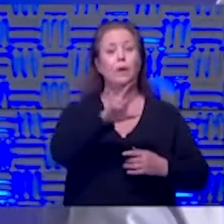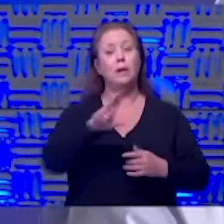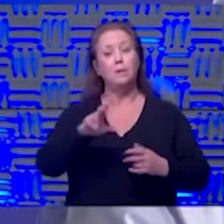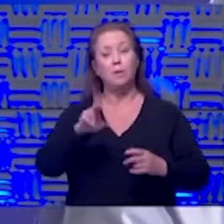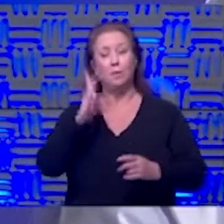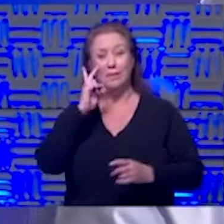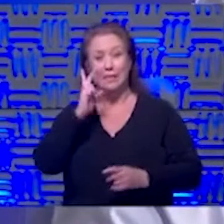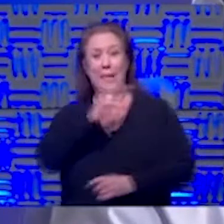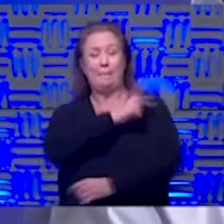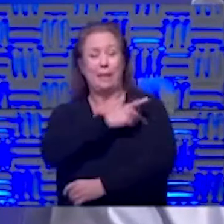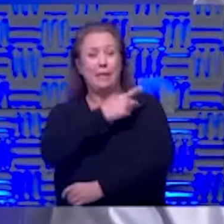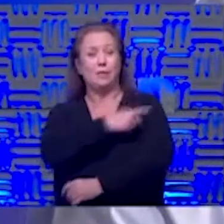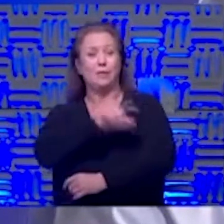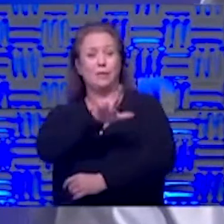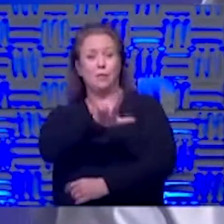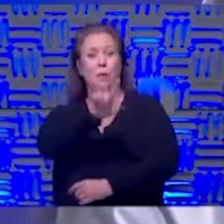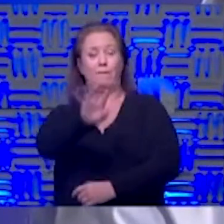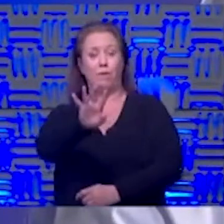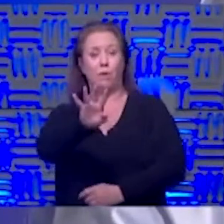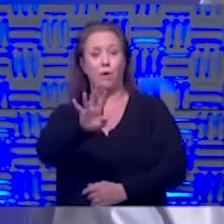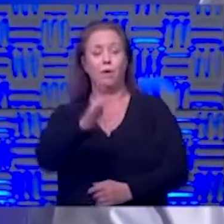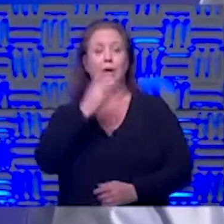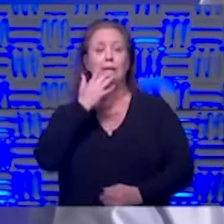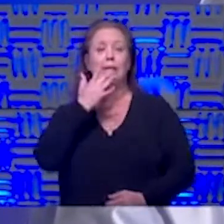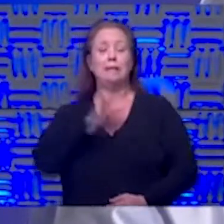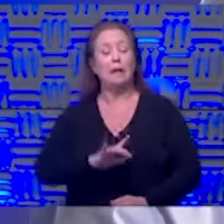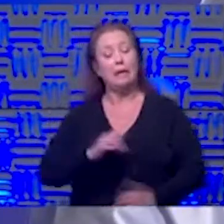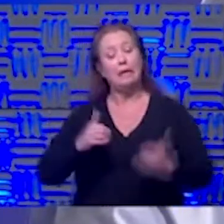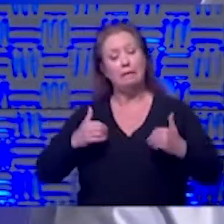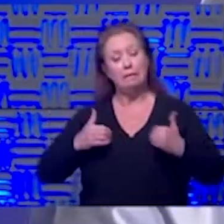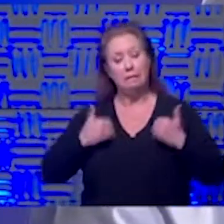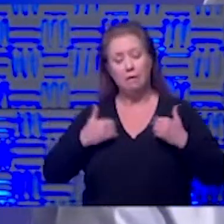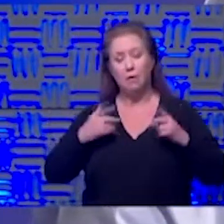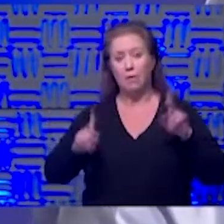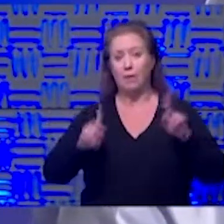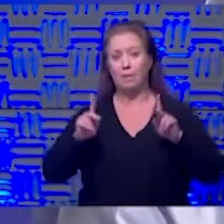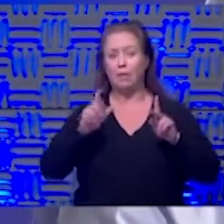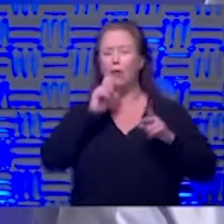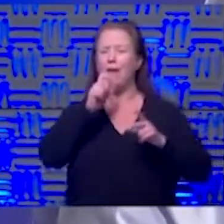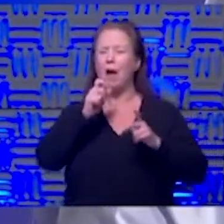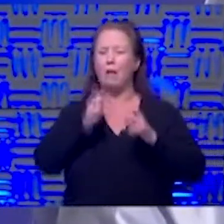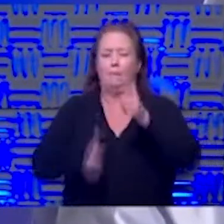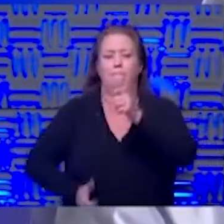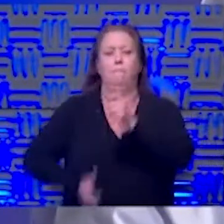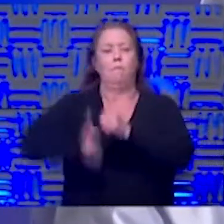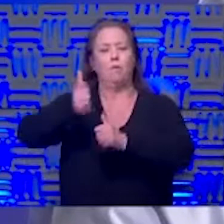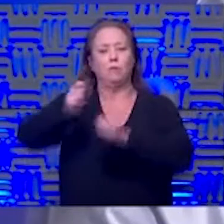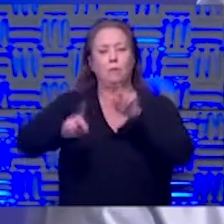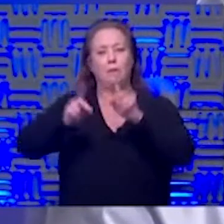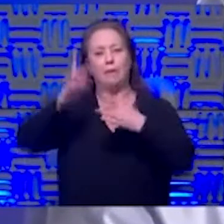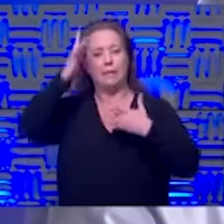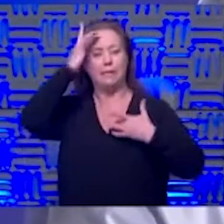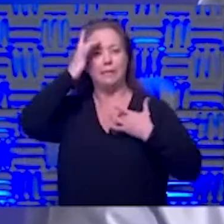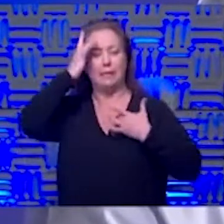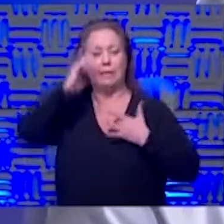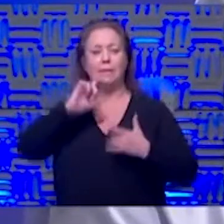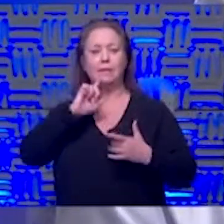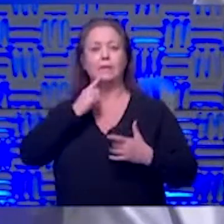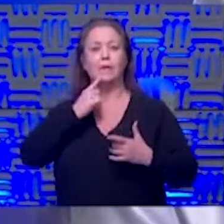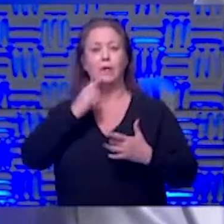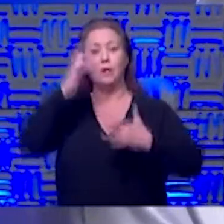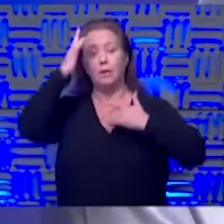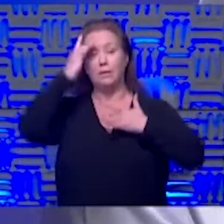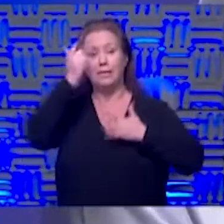as 24 so yes luckily uh younger people aren't the predominant people getting ill and having severe illness